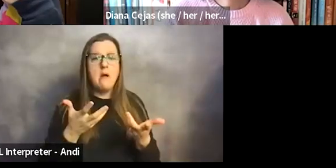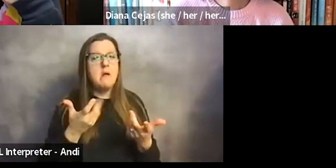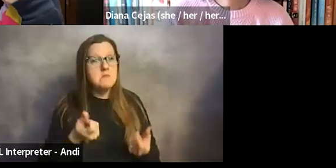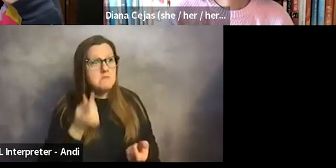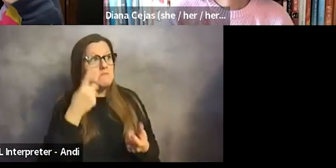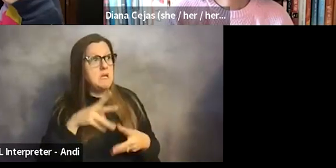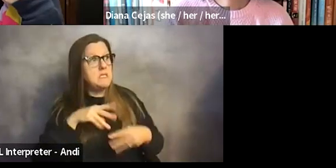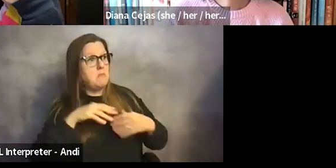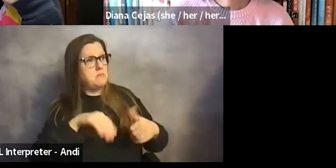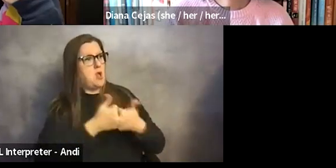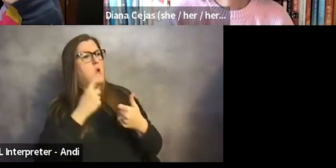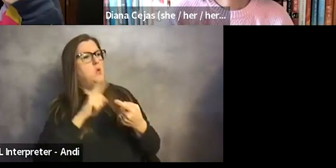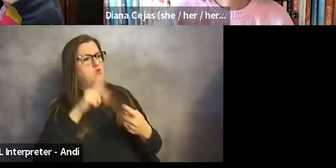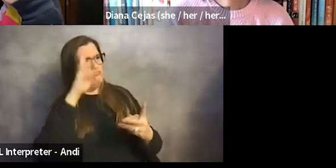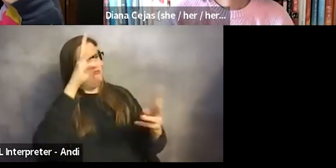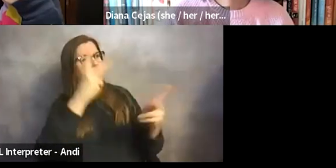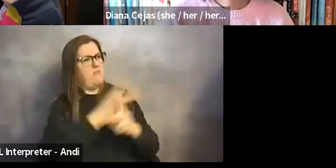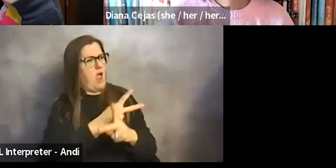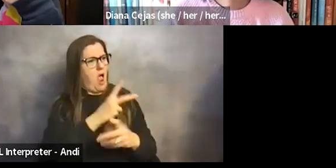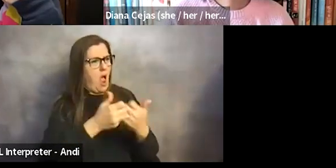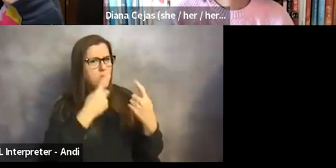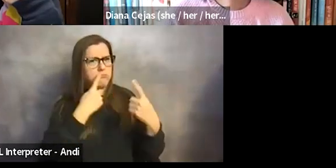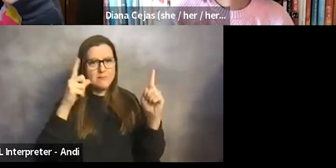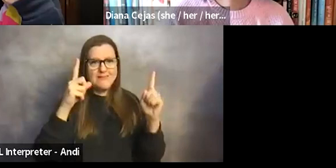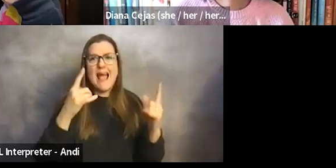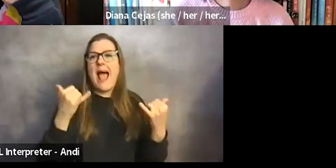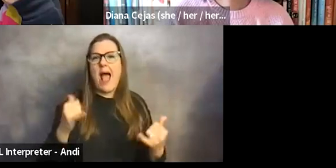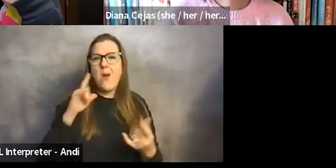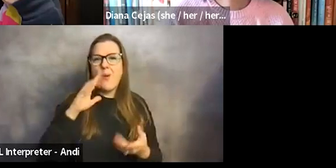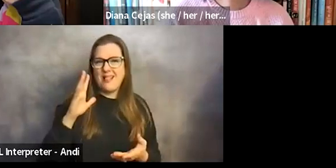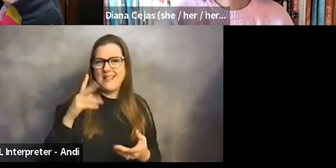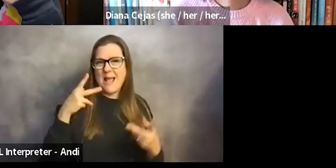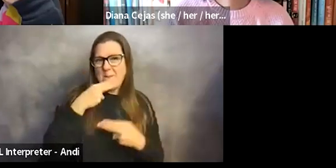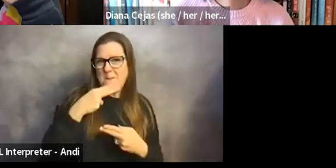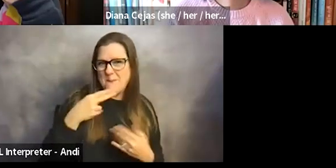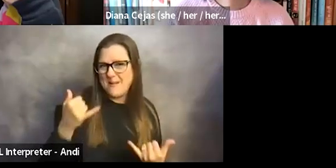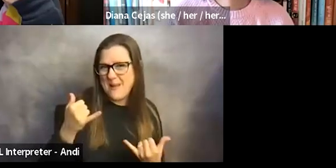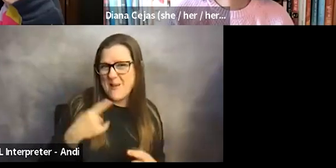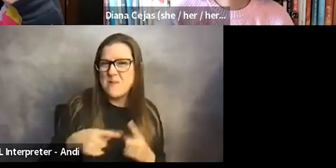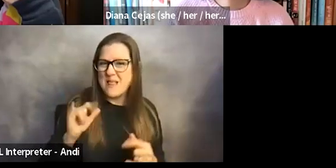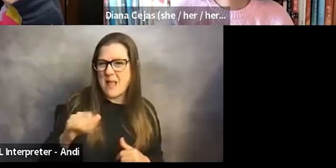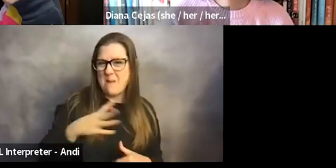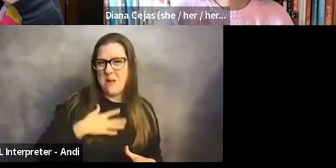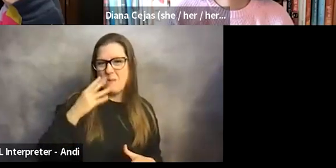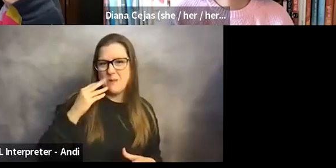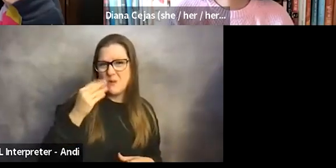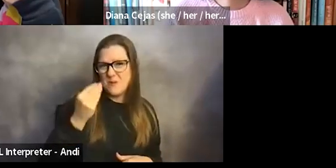with things that help. And I'll stop talking now, but that's a little bit about my experience and disclosure.